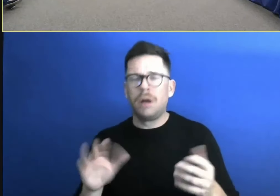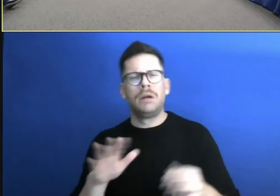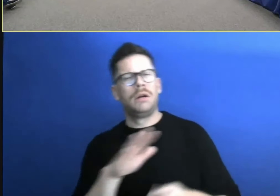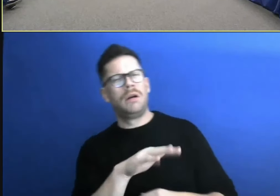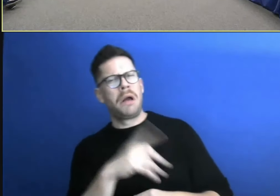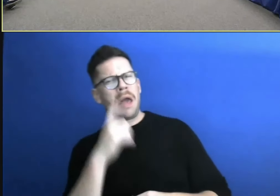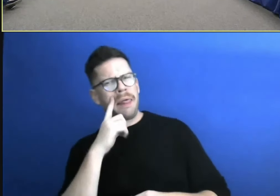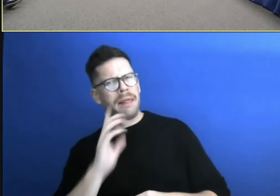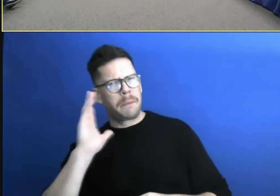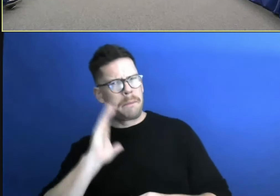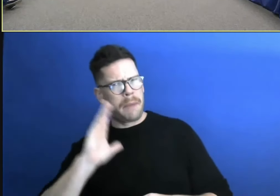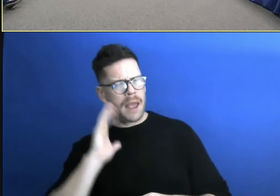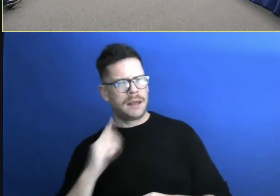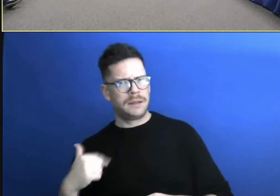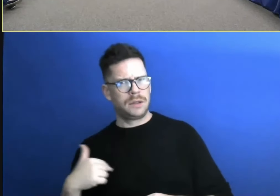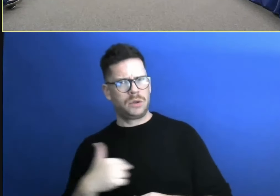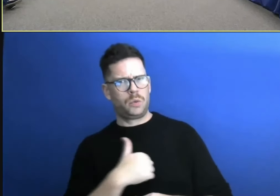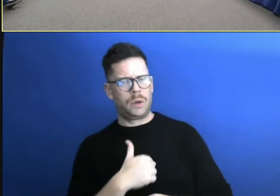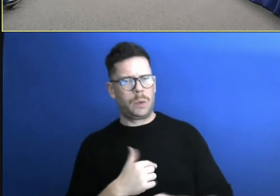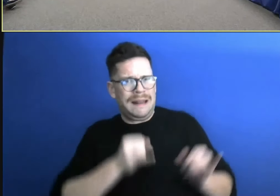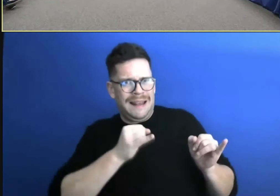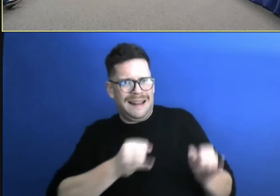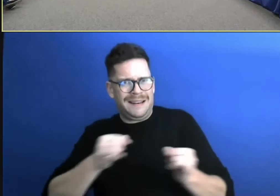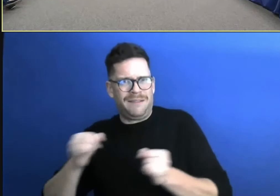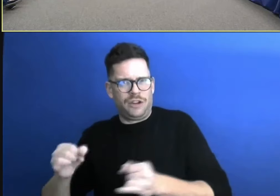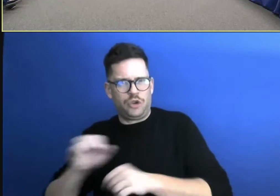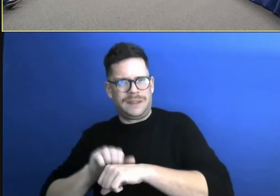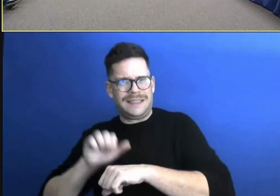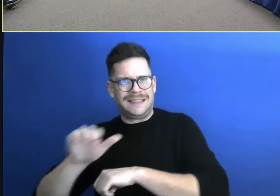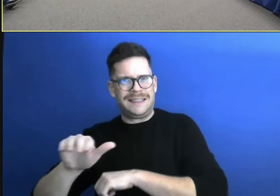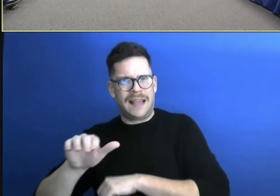actually individually would send Kathleen our kind of, um,